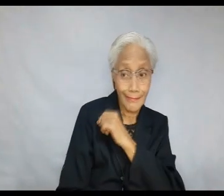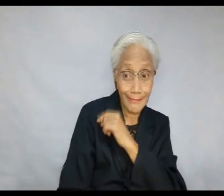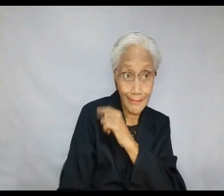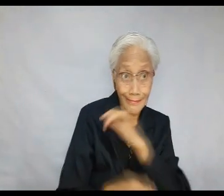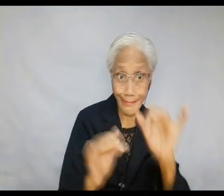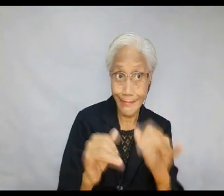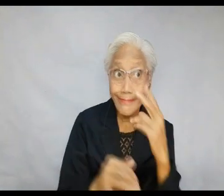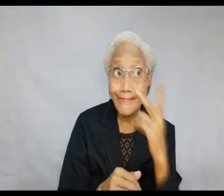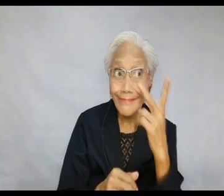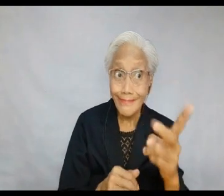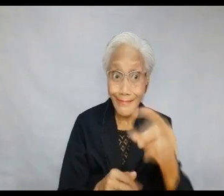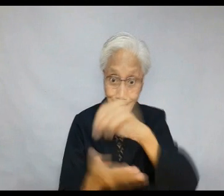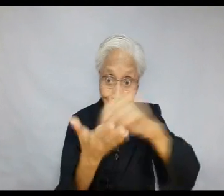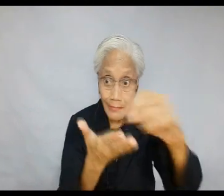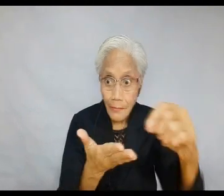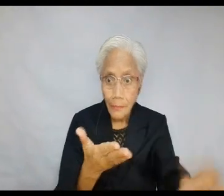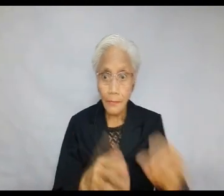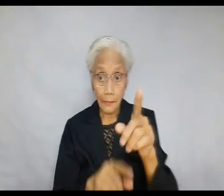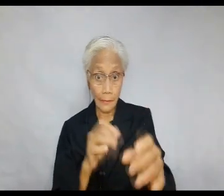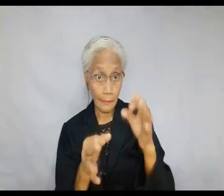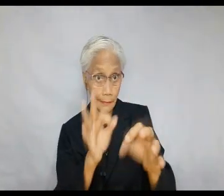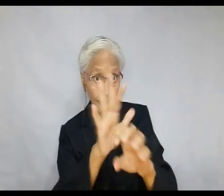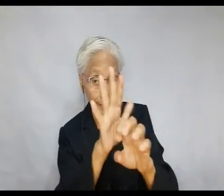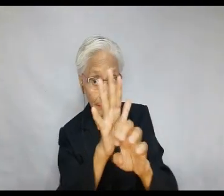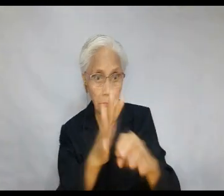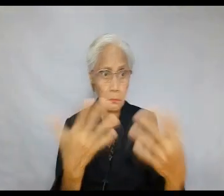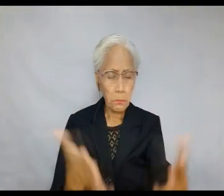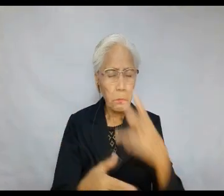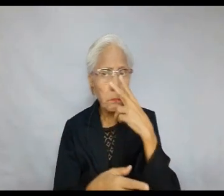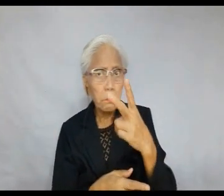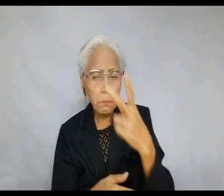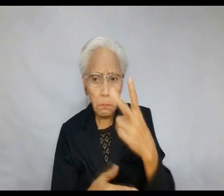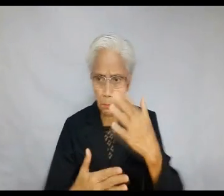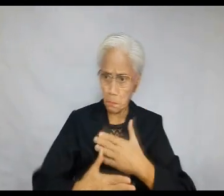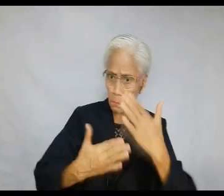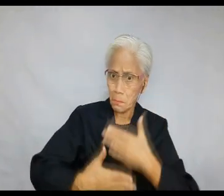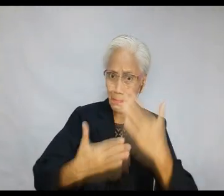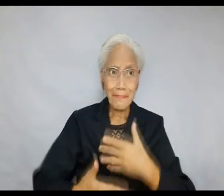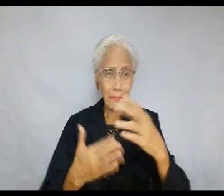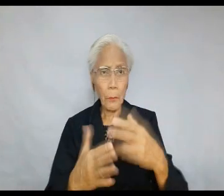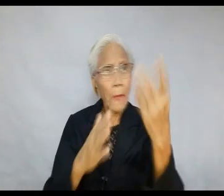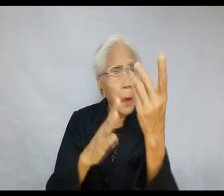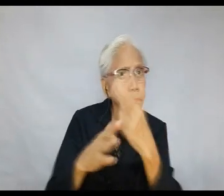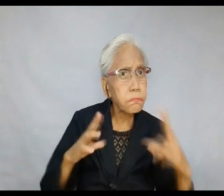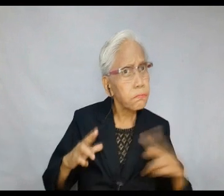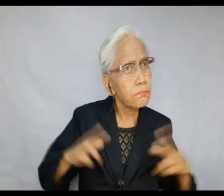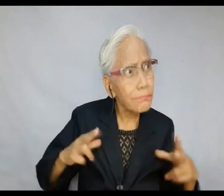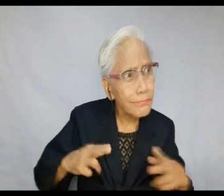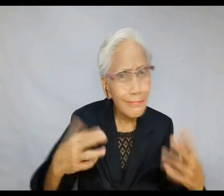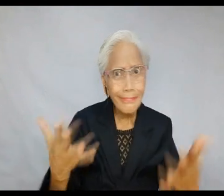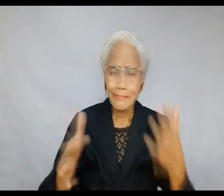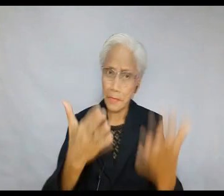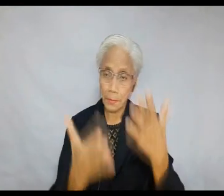seeing Christmas written this way. However, when someone greets you Merry X Mass, or simply Happy Holidays, then you should be bothered.